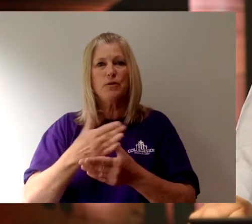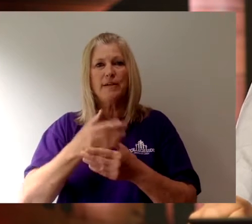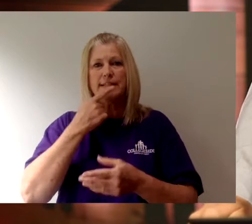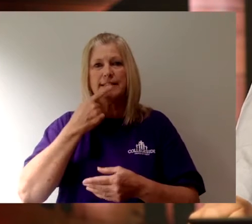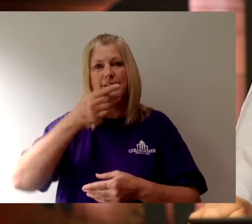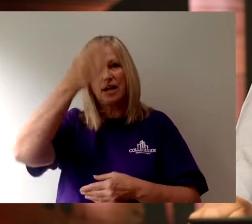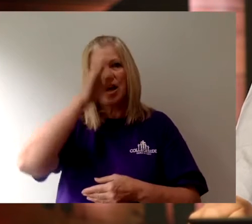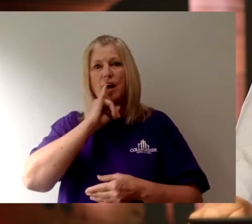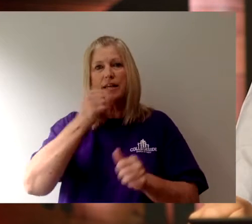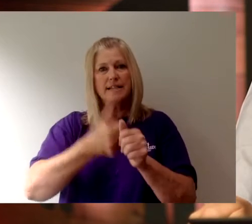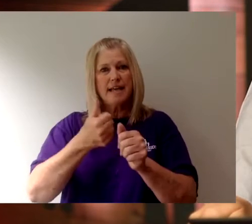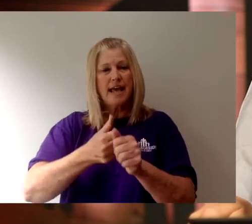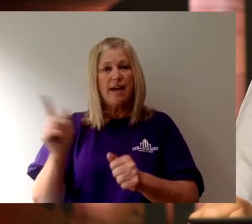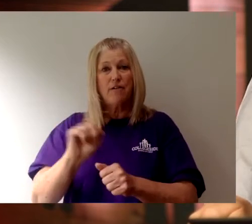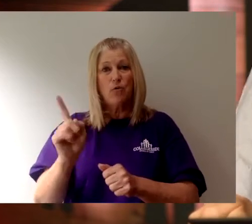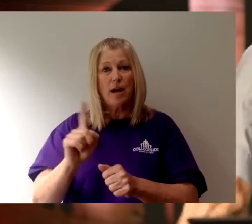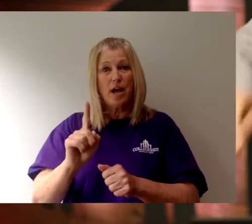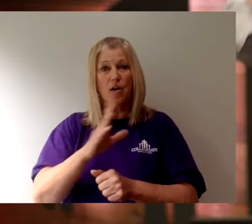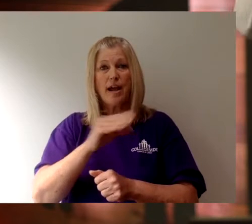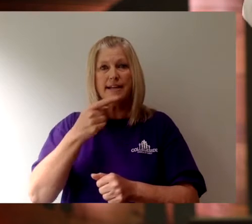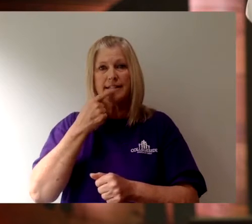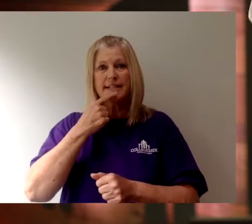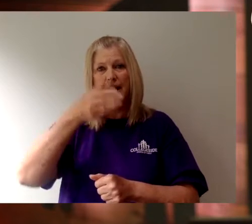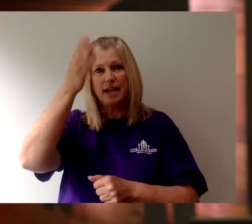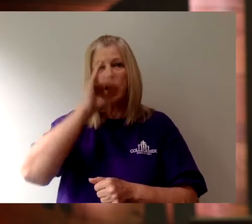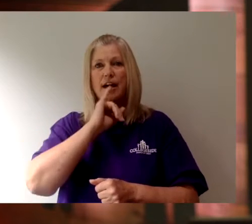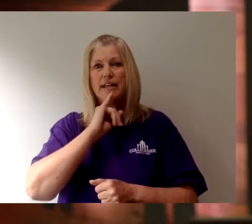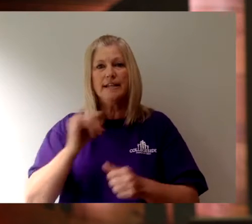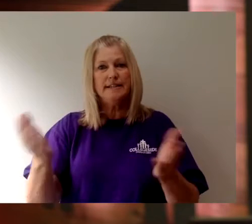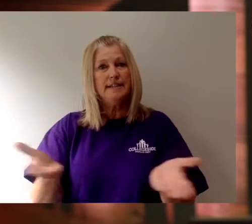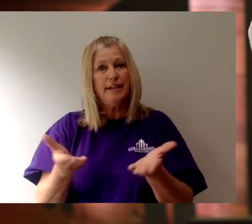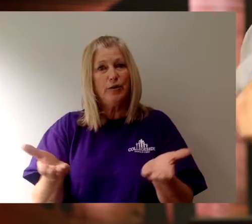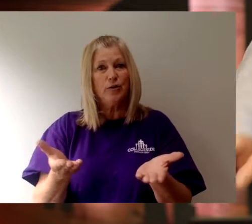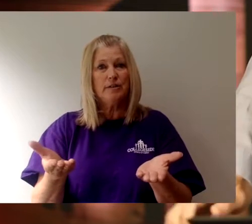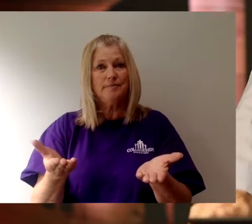everywhere and saying God is here.